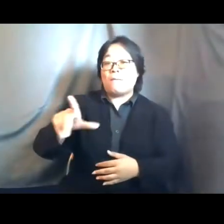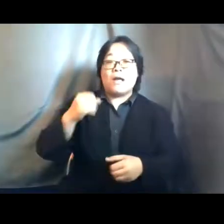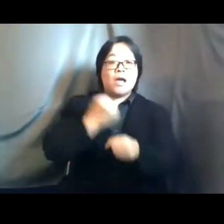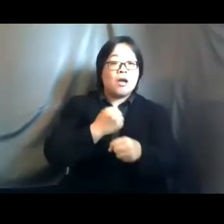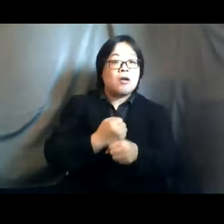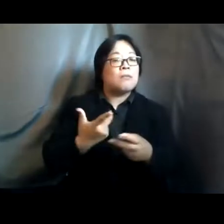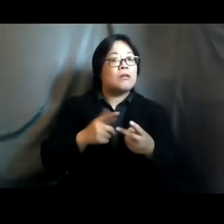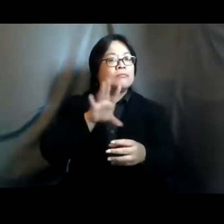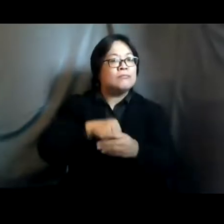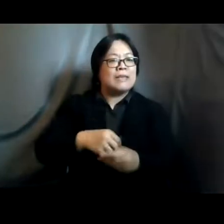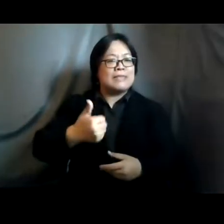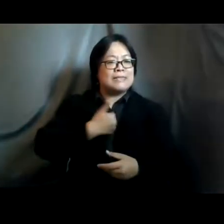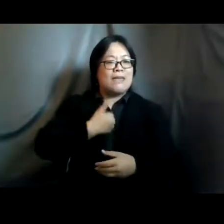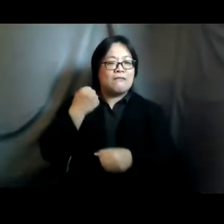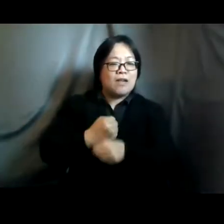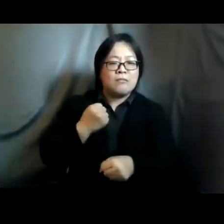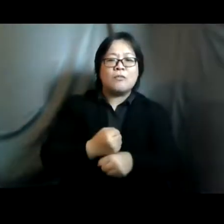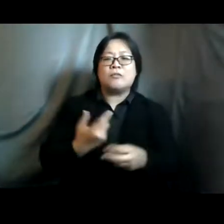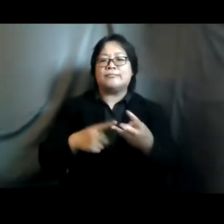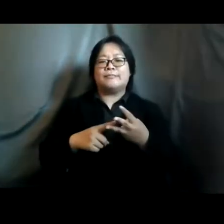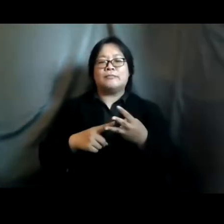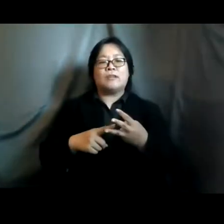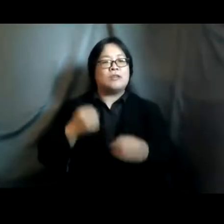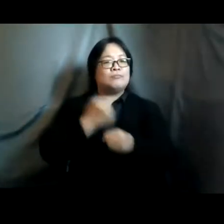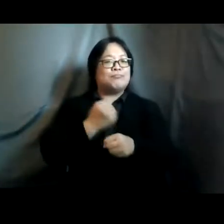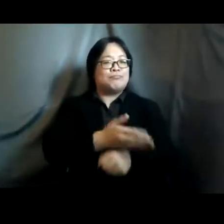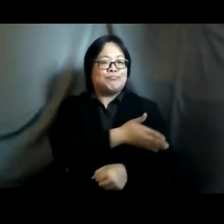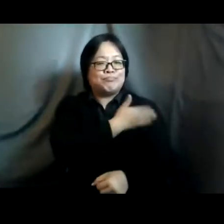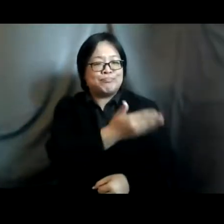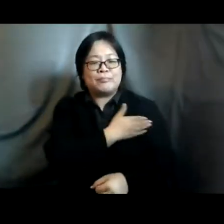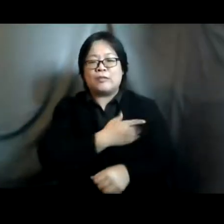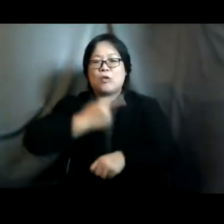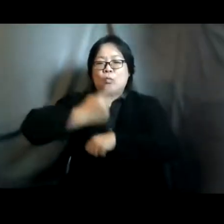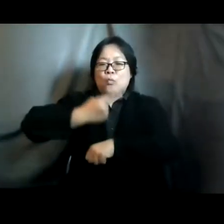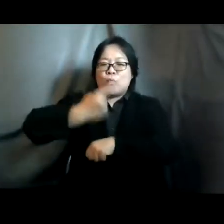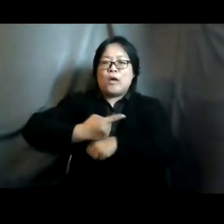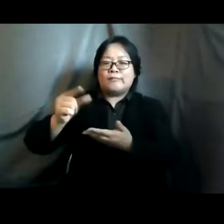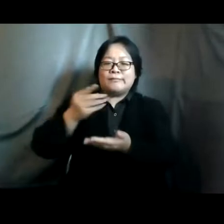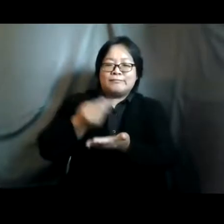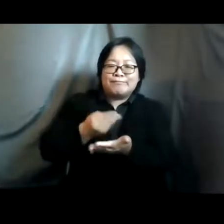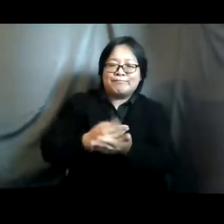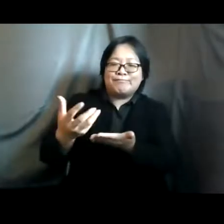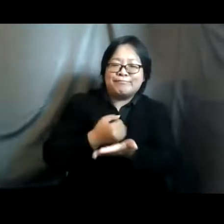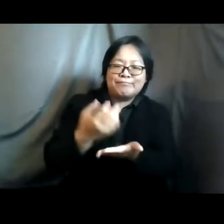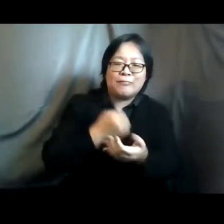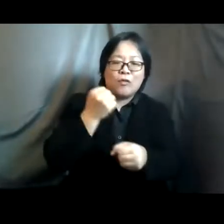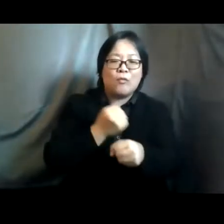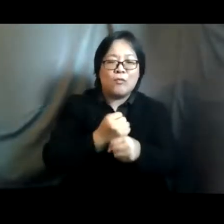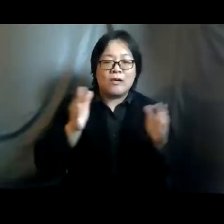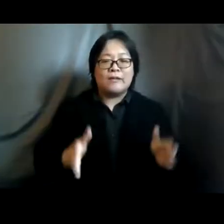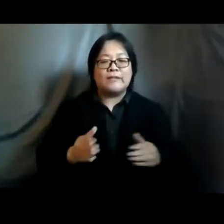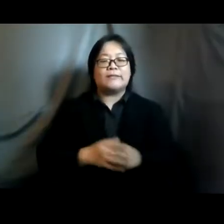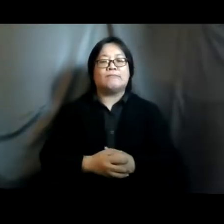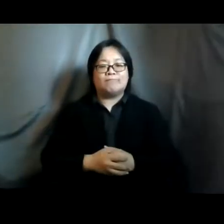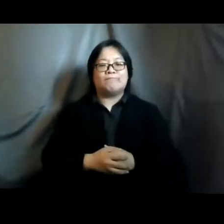-employed our domestic workers daily wage workers and contributing family workers you will